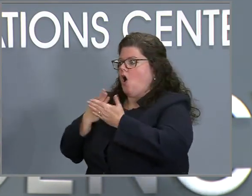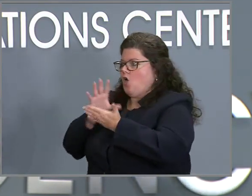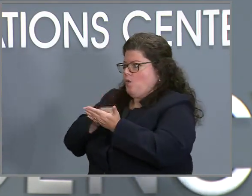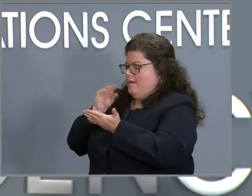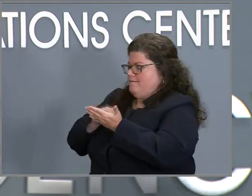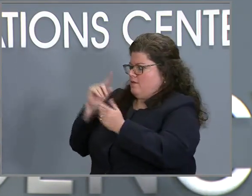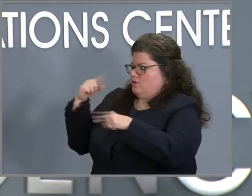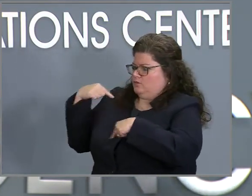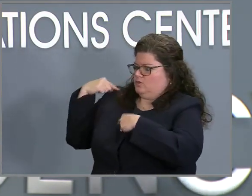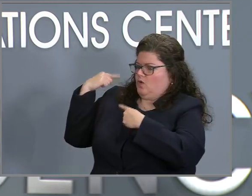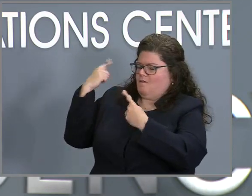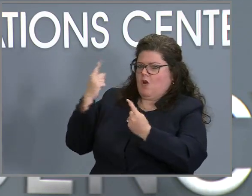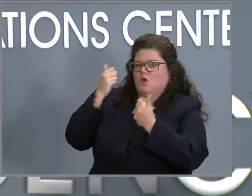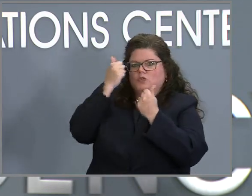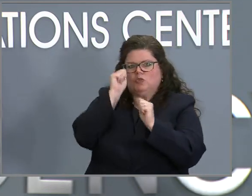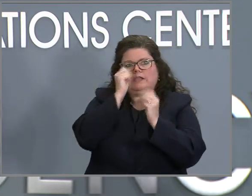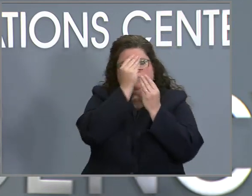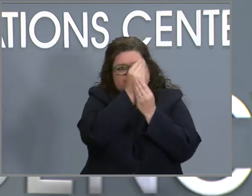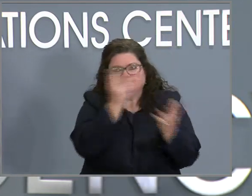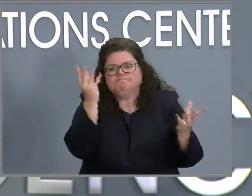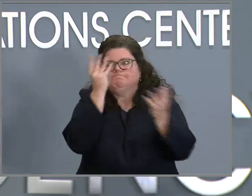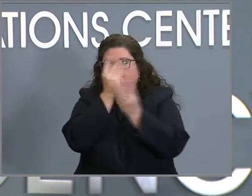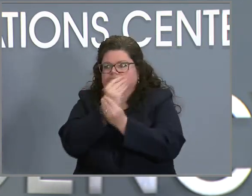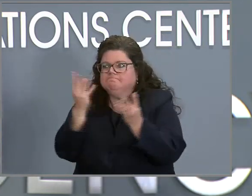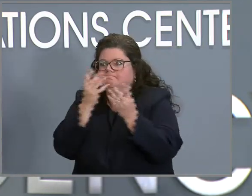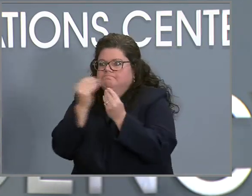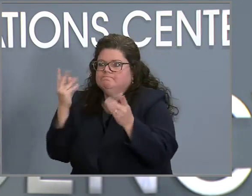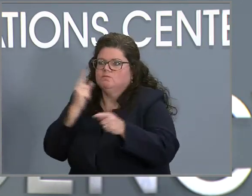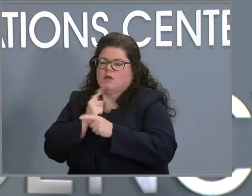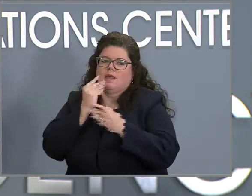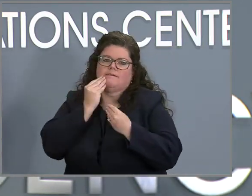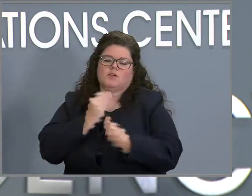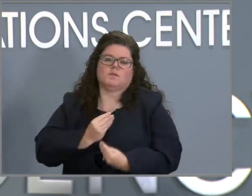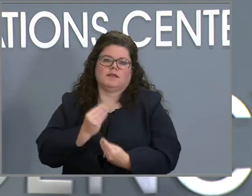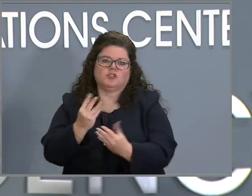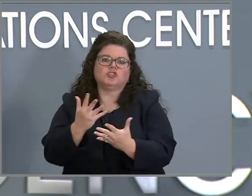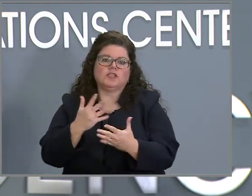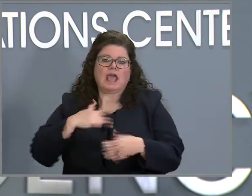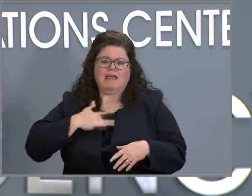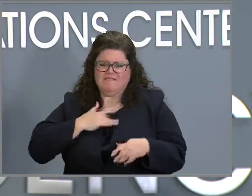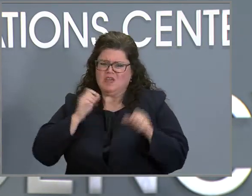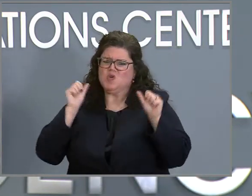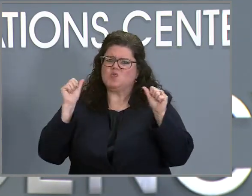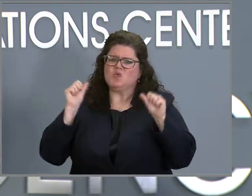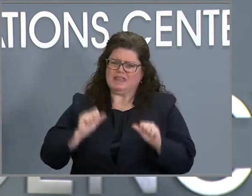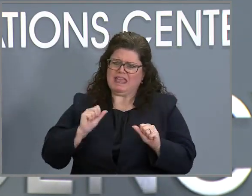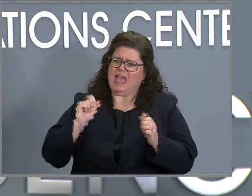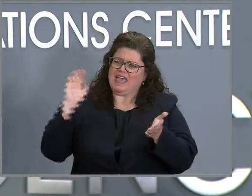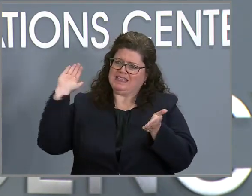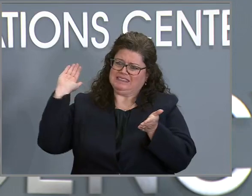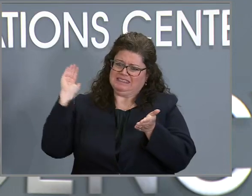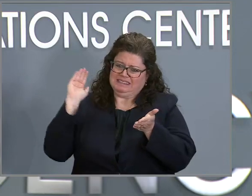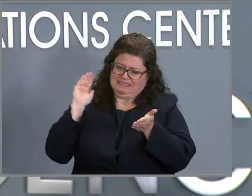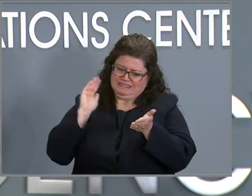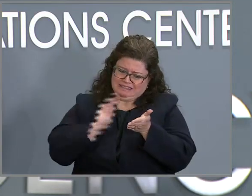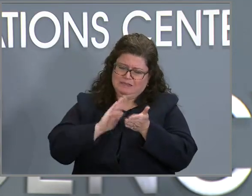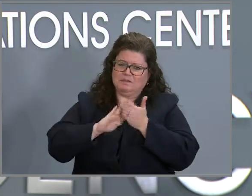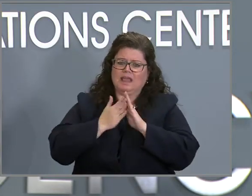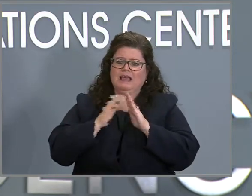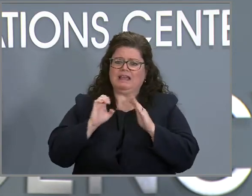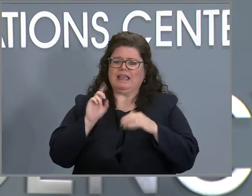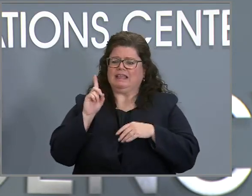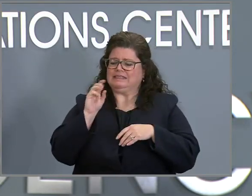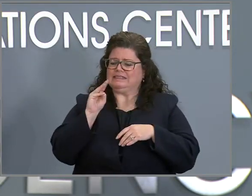get it get it to people. And I believe that we can get this virus to the endemic stage, which is